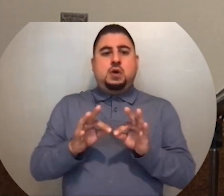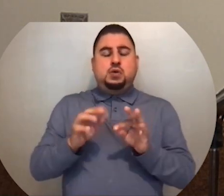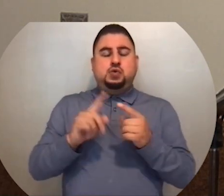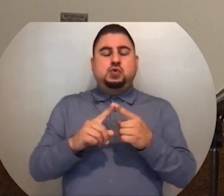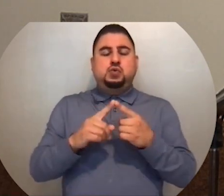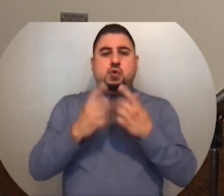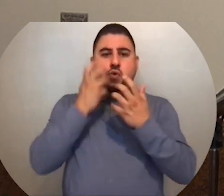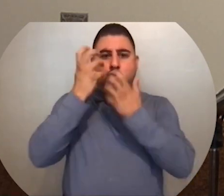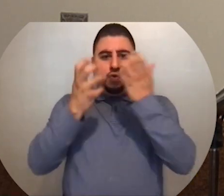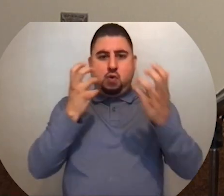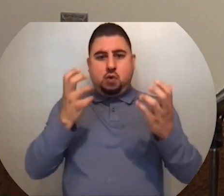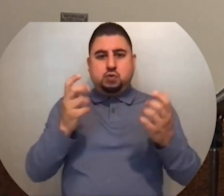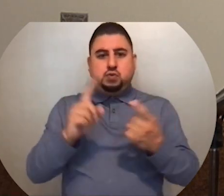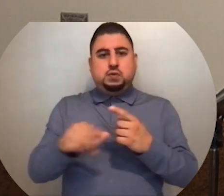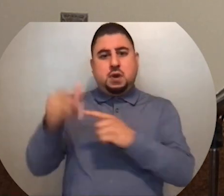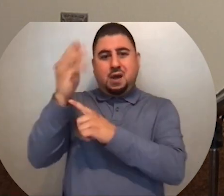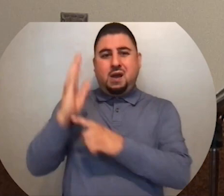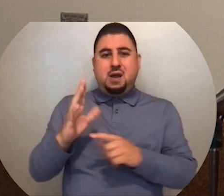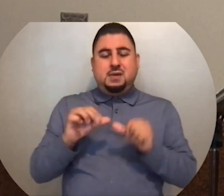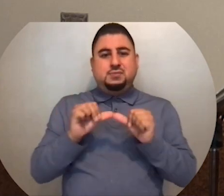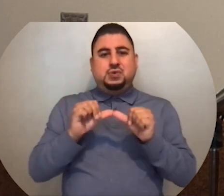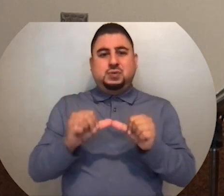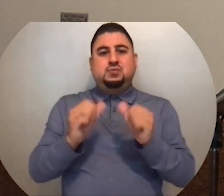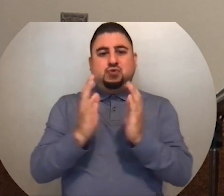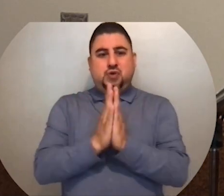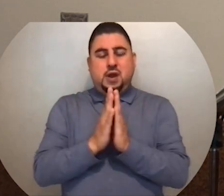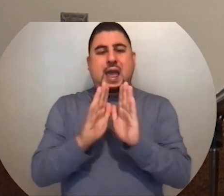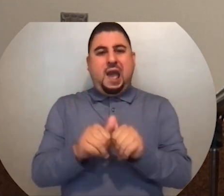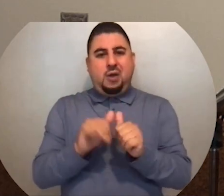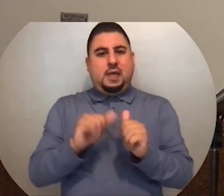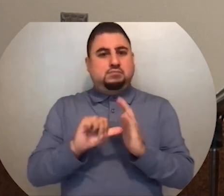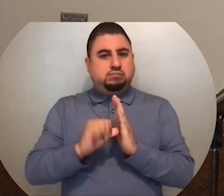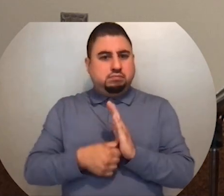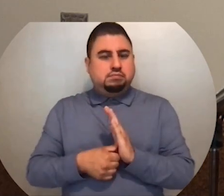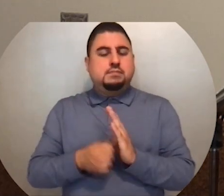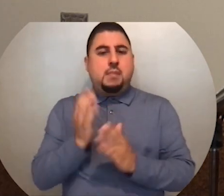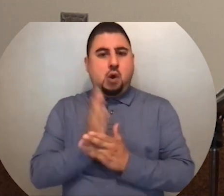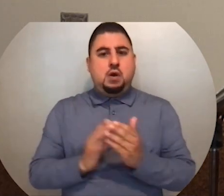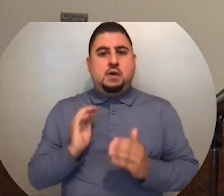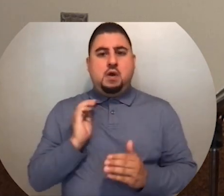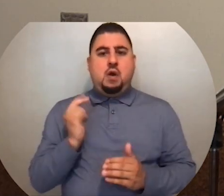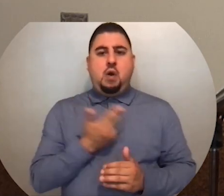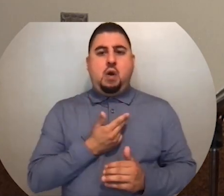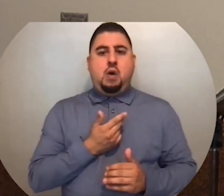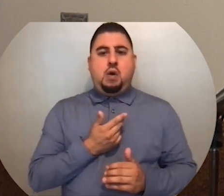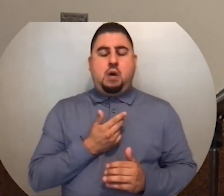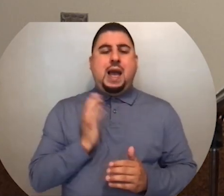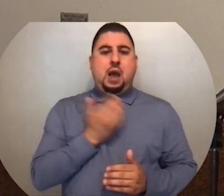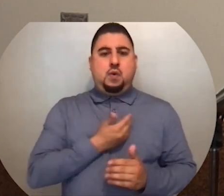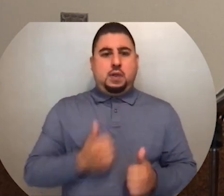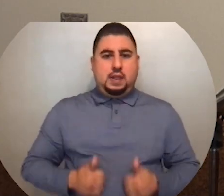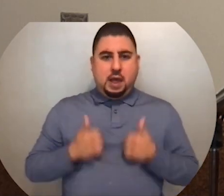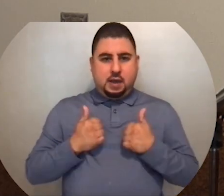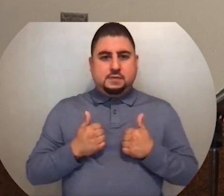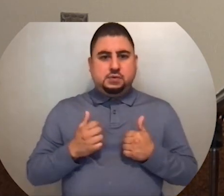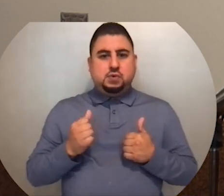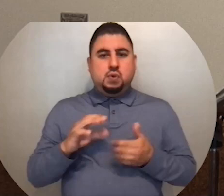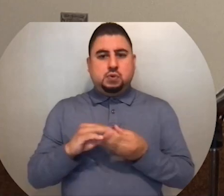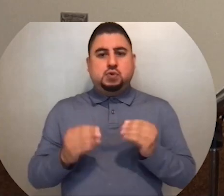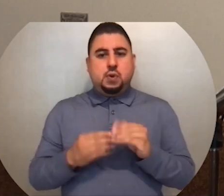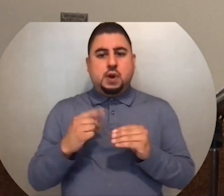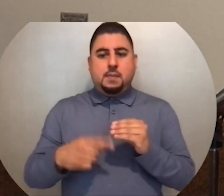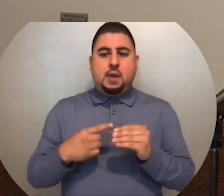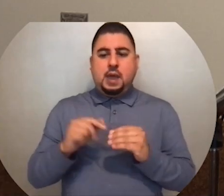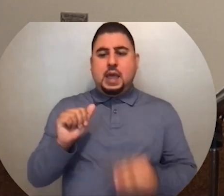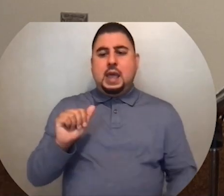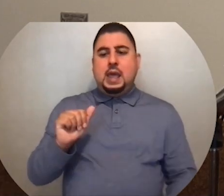out to God and that persistent prayer, which is really part of all of our lives. So the story